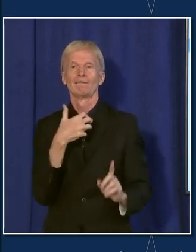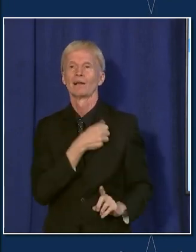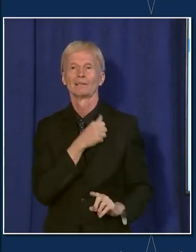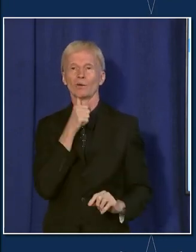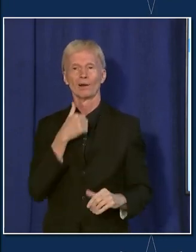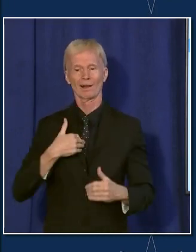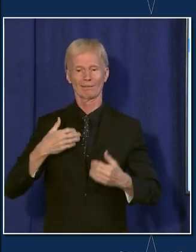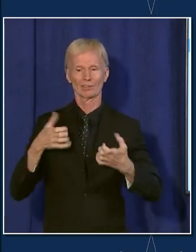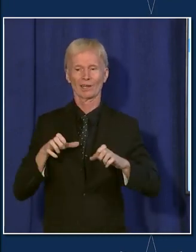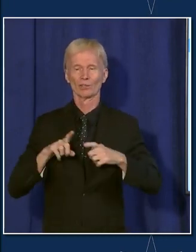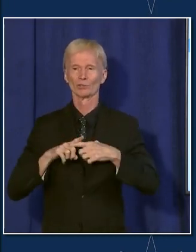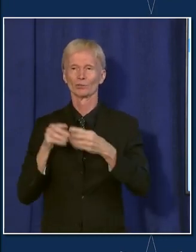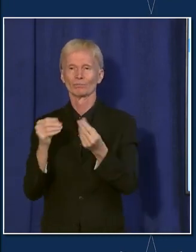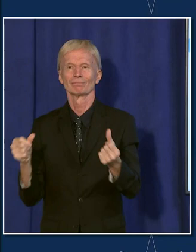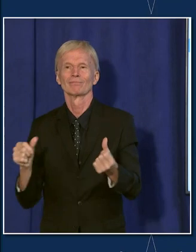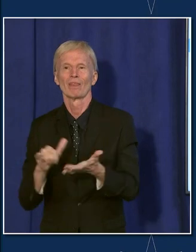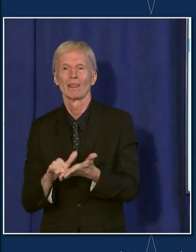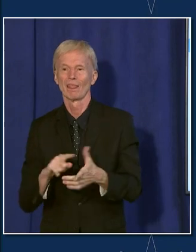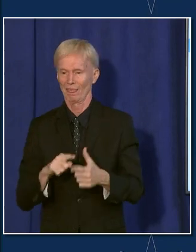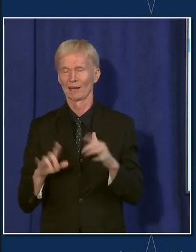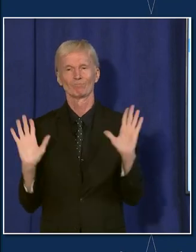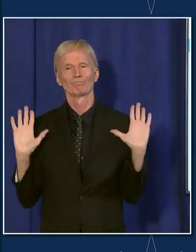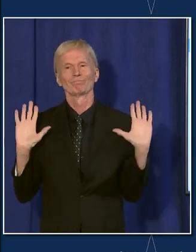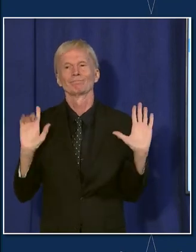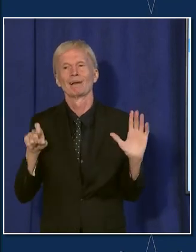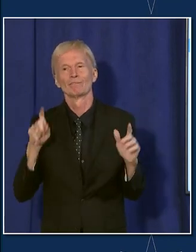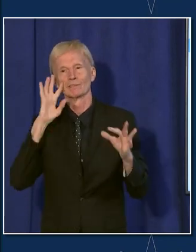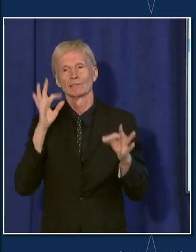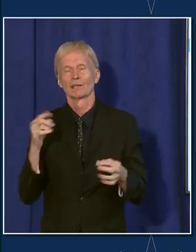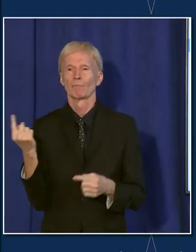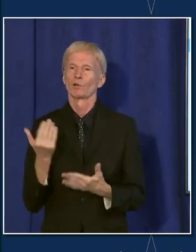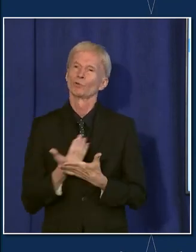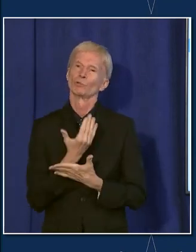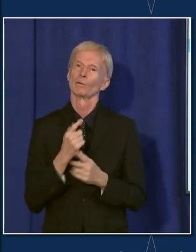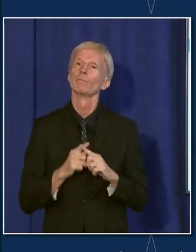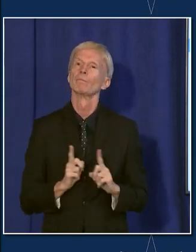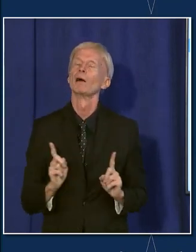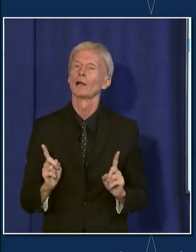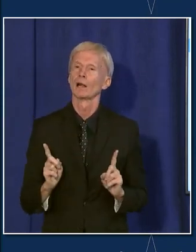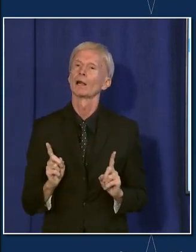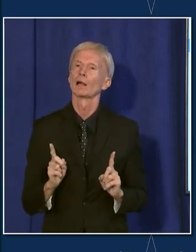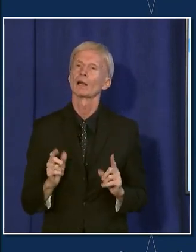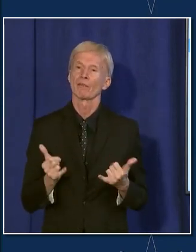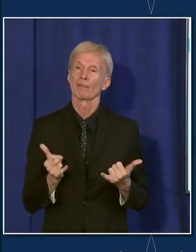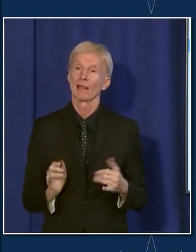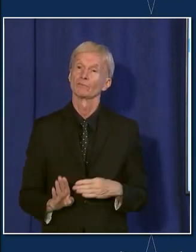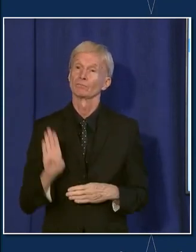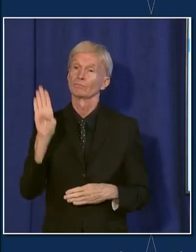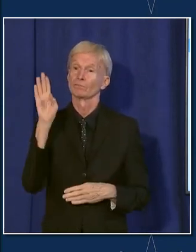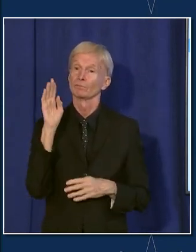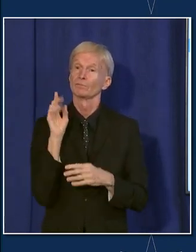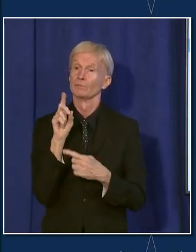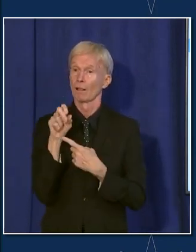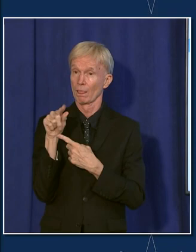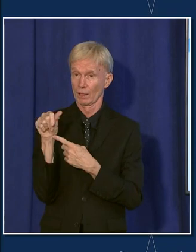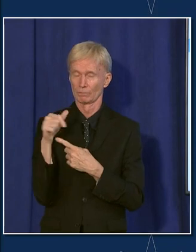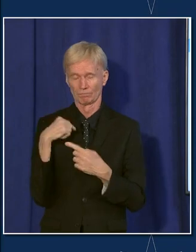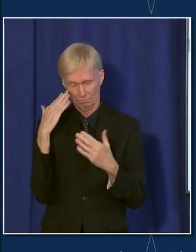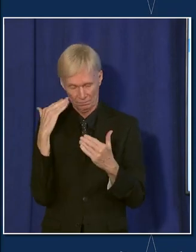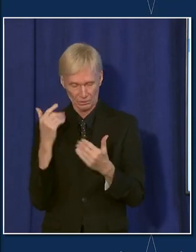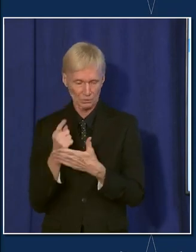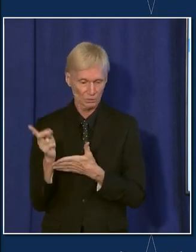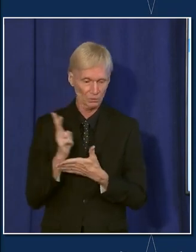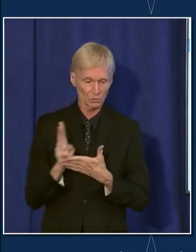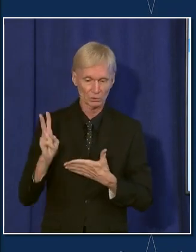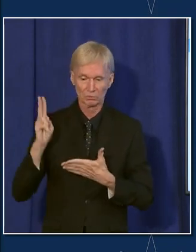not protective against. And then all bets are off. But I think for this surge, you know, I expect that for the next, you know, few